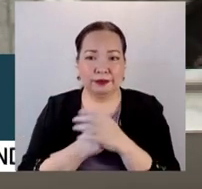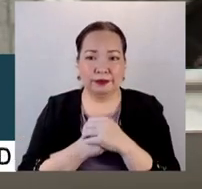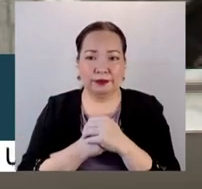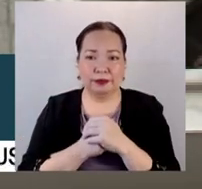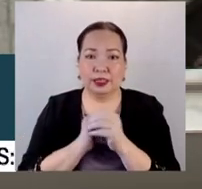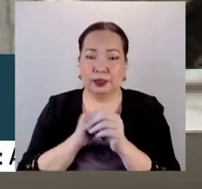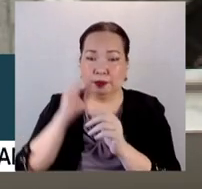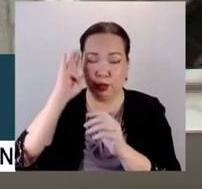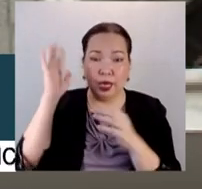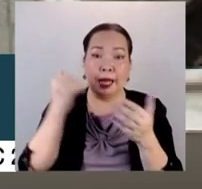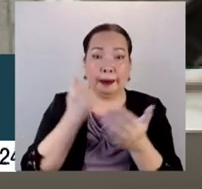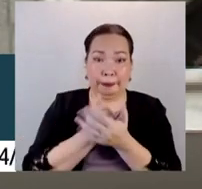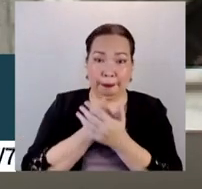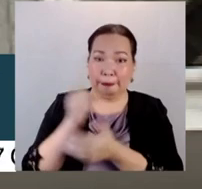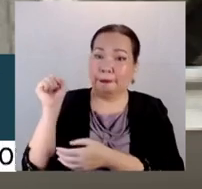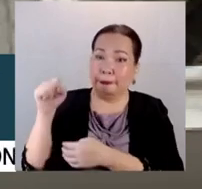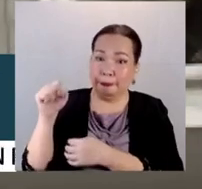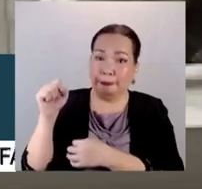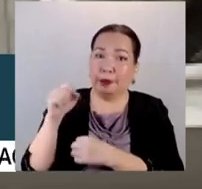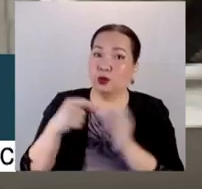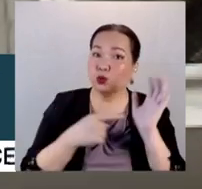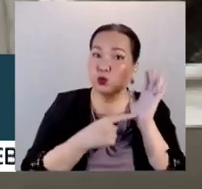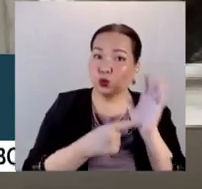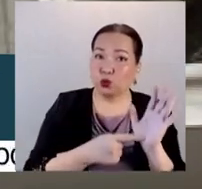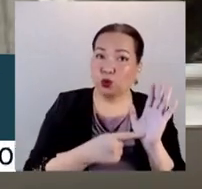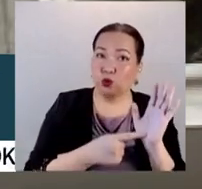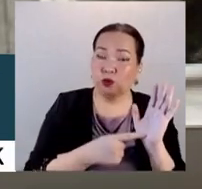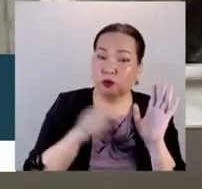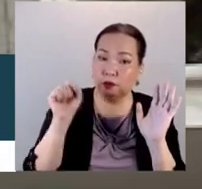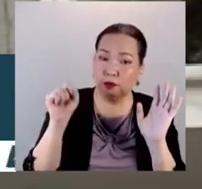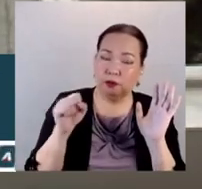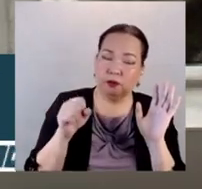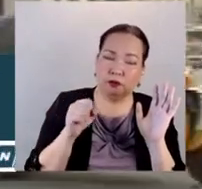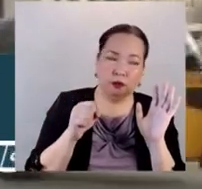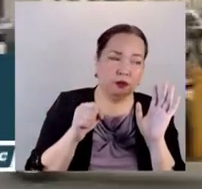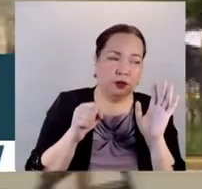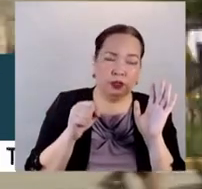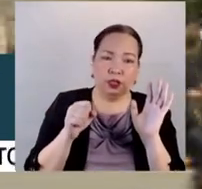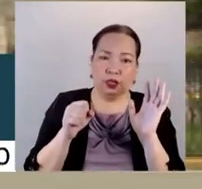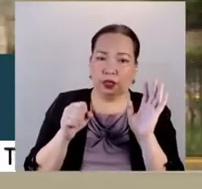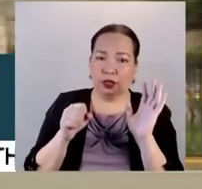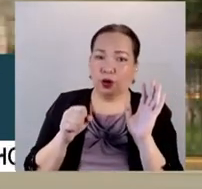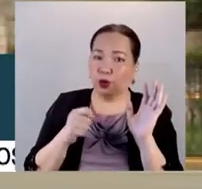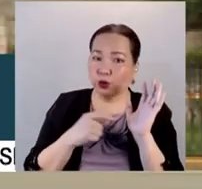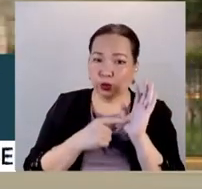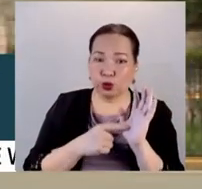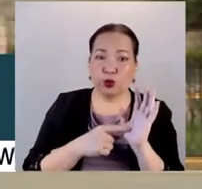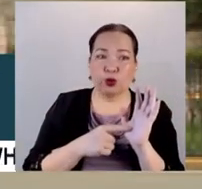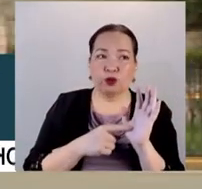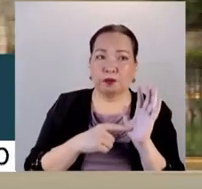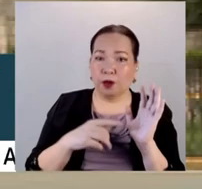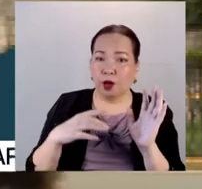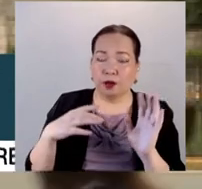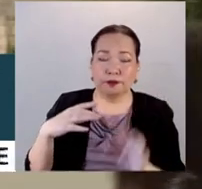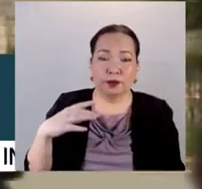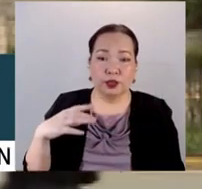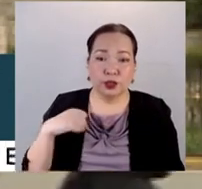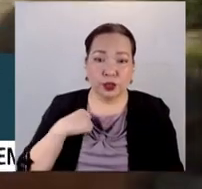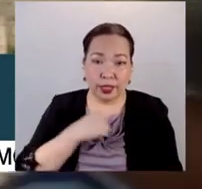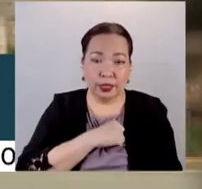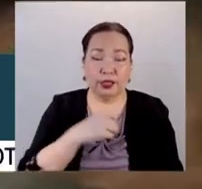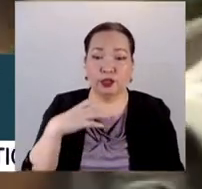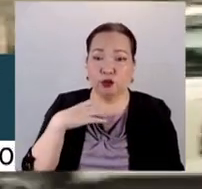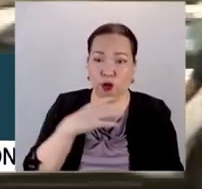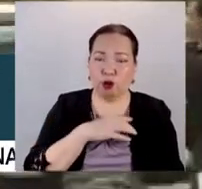President will only help us if we can show to the President, we show to the executive, show to the legislative our firm desire